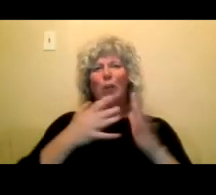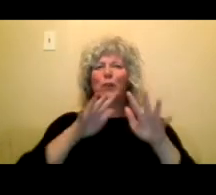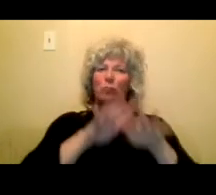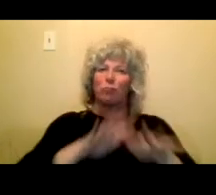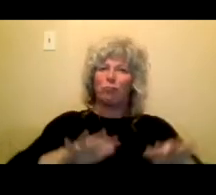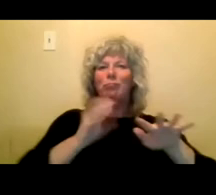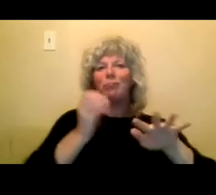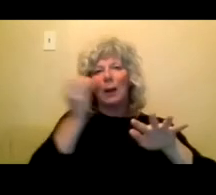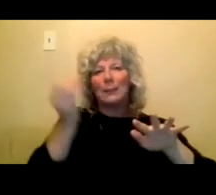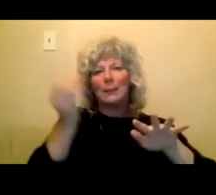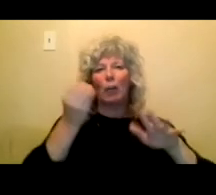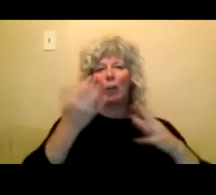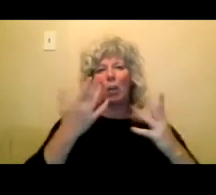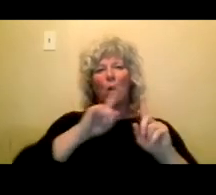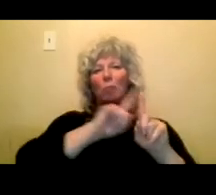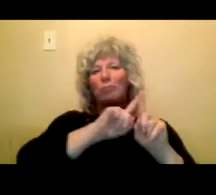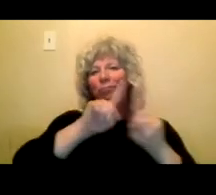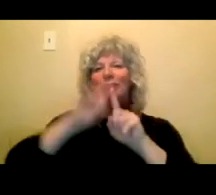different cultural backgrounds.